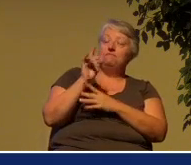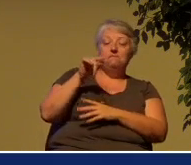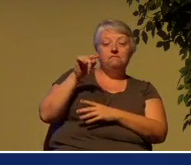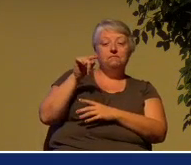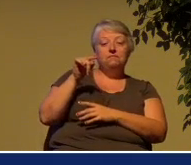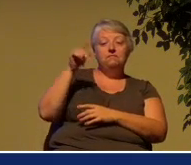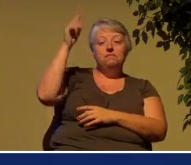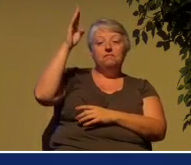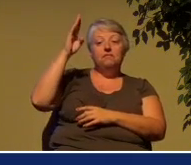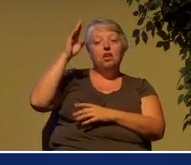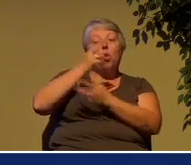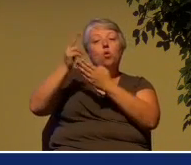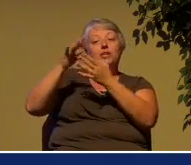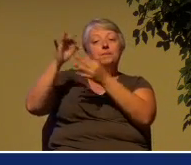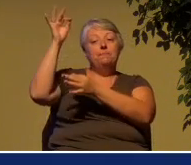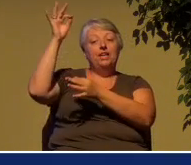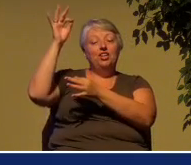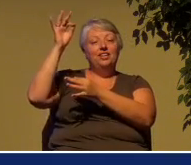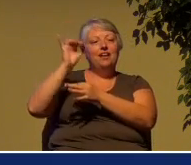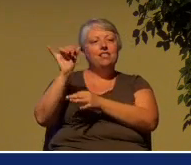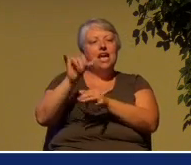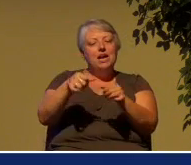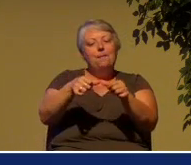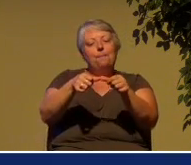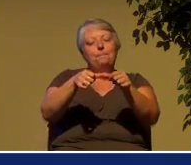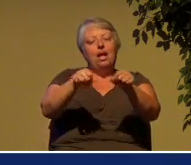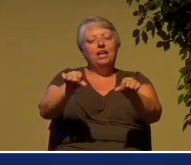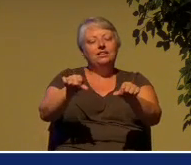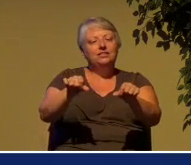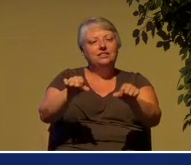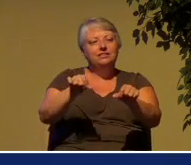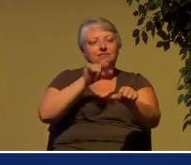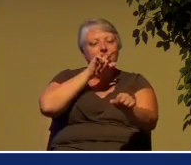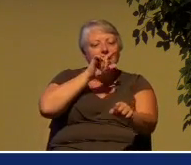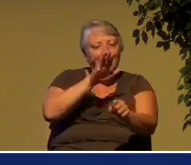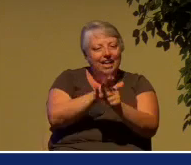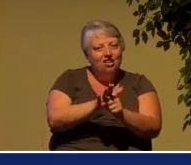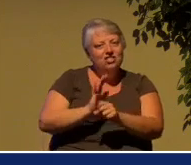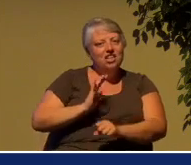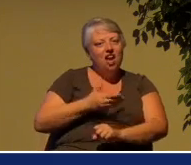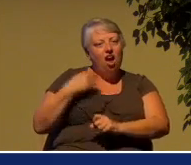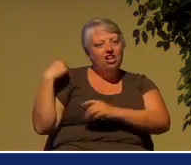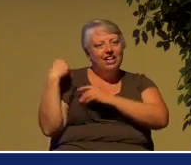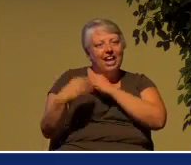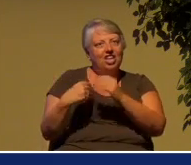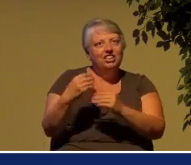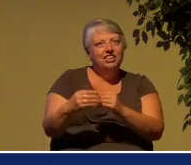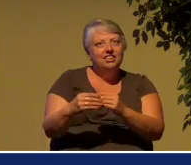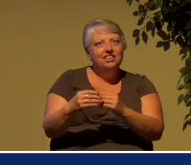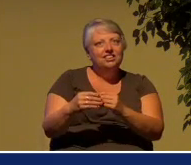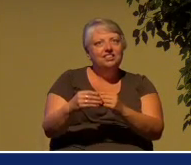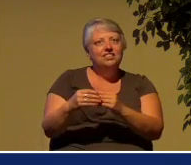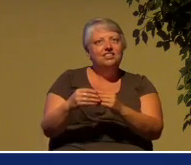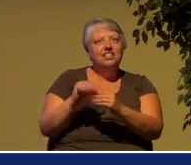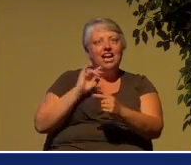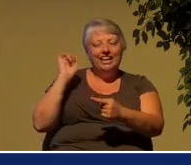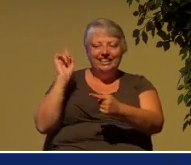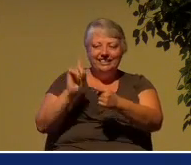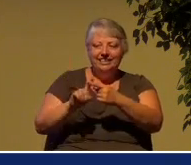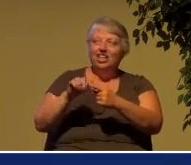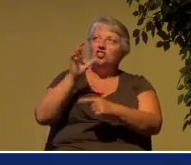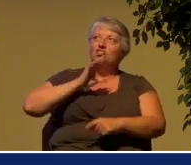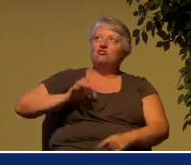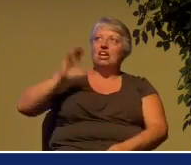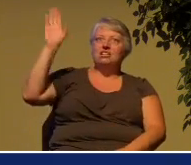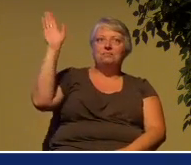guaranteeing our inheritance until the redemption of those who are God's possession to the